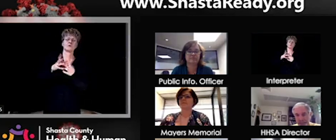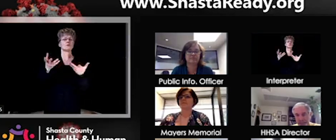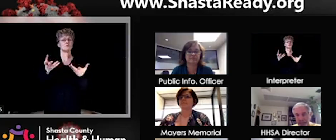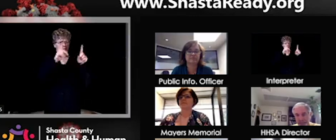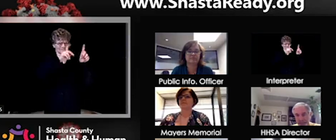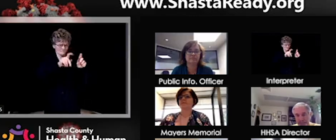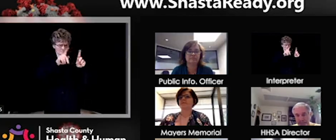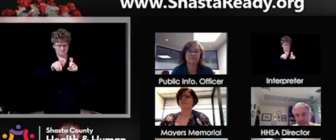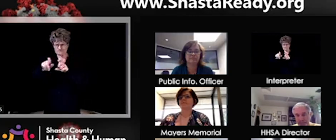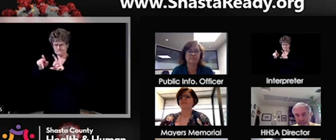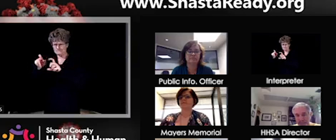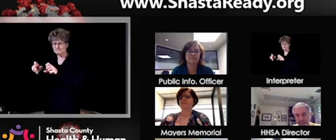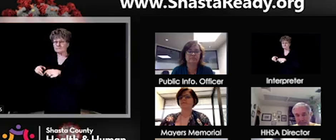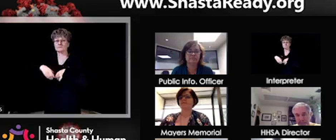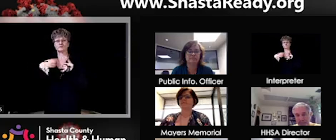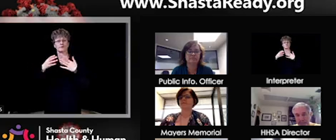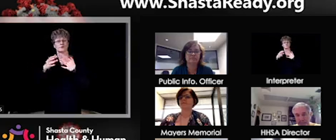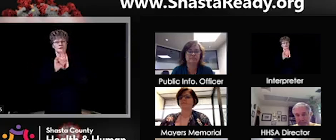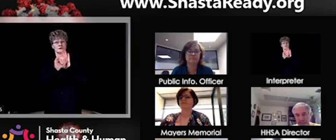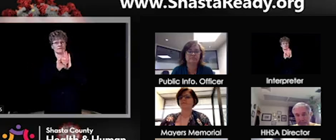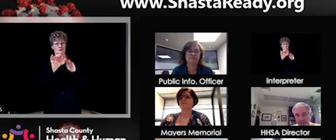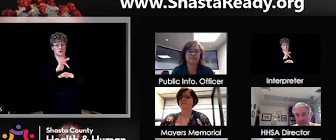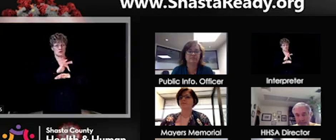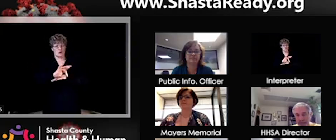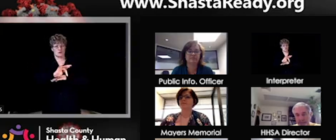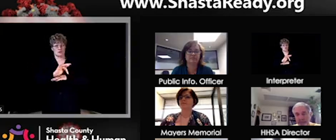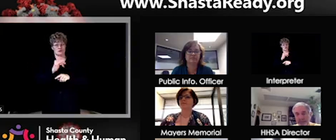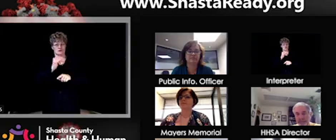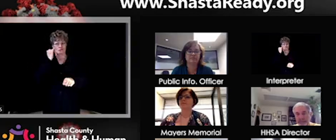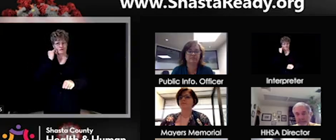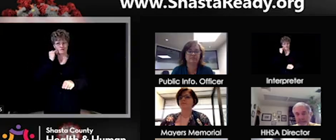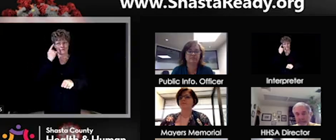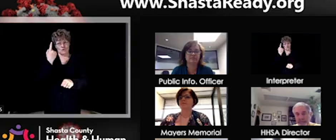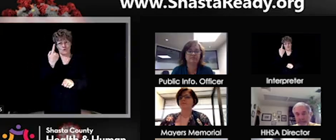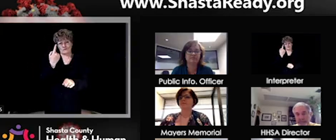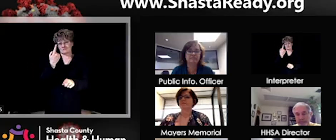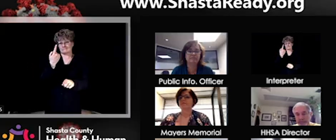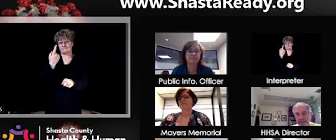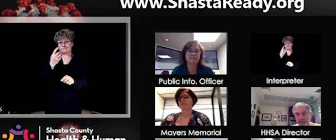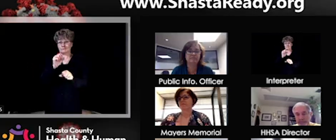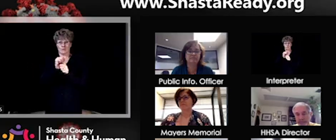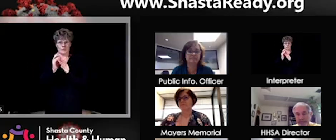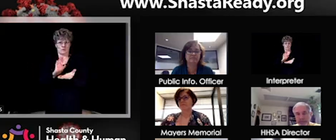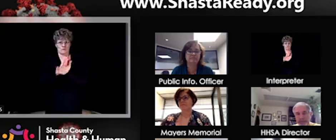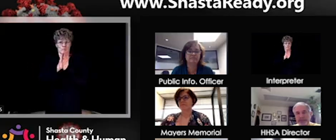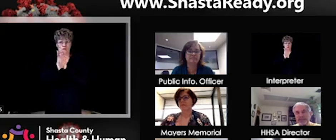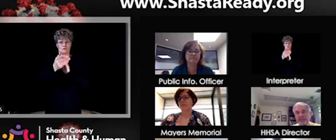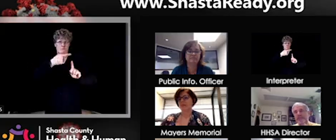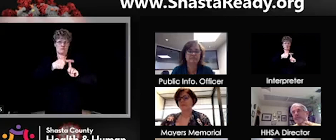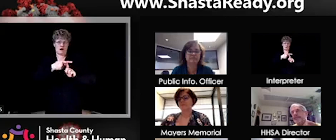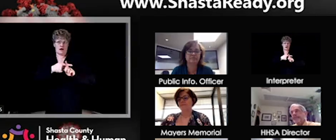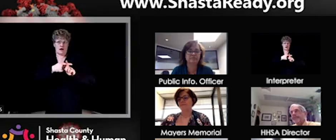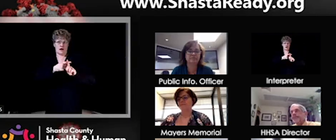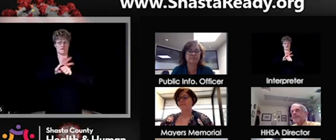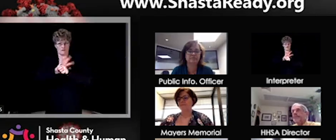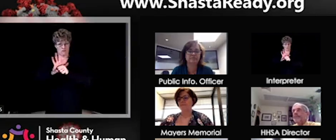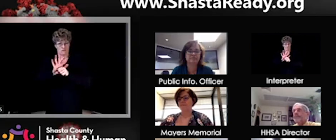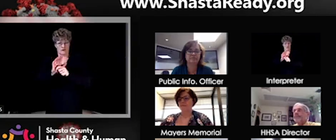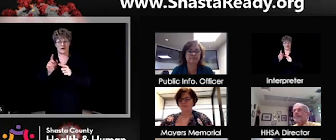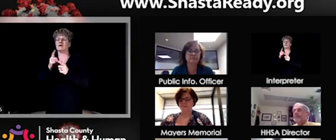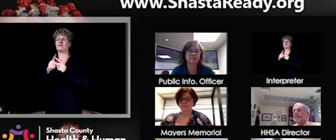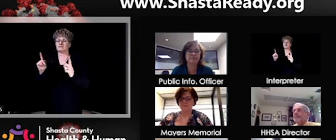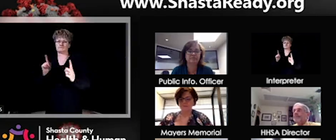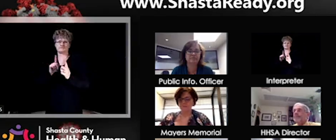identify early if there's disease so that we can stop it. Um, I think that what you're getting at is community immunity and,